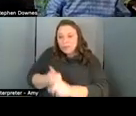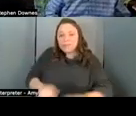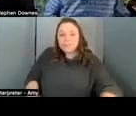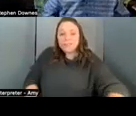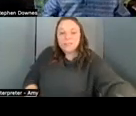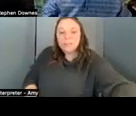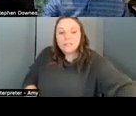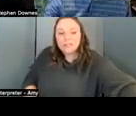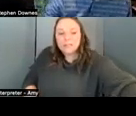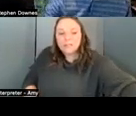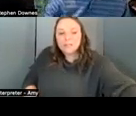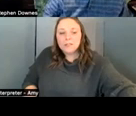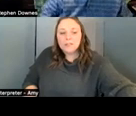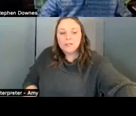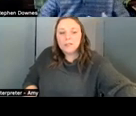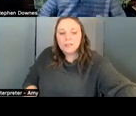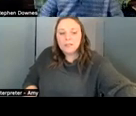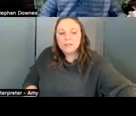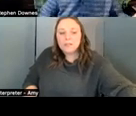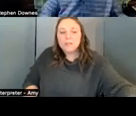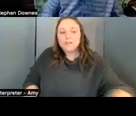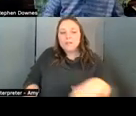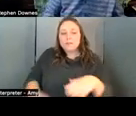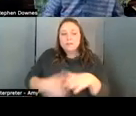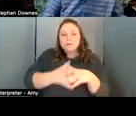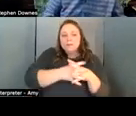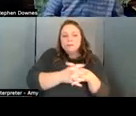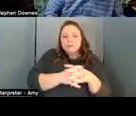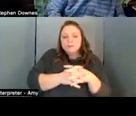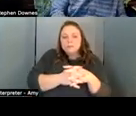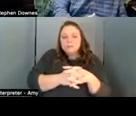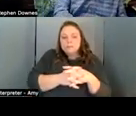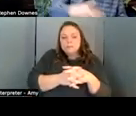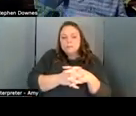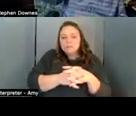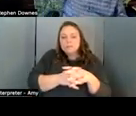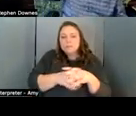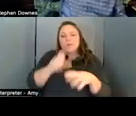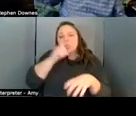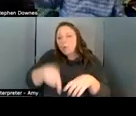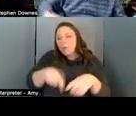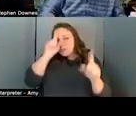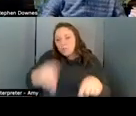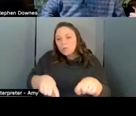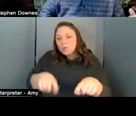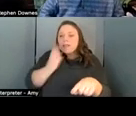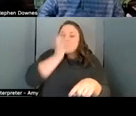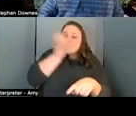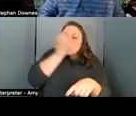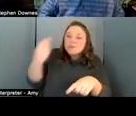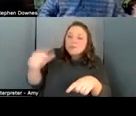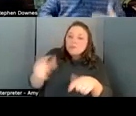don't need to agree that grass is green you don't need to agree that the sky is blue